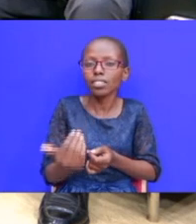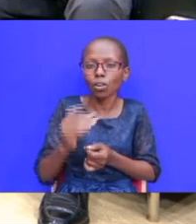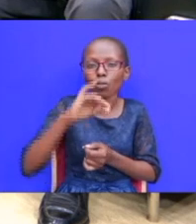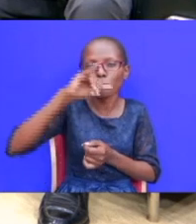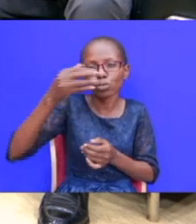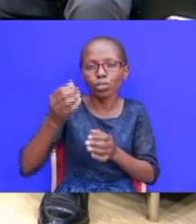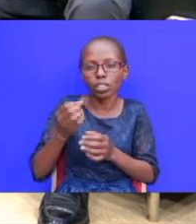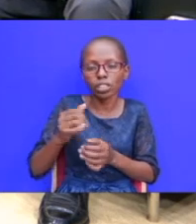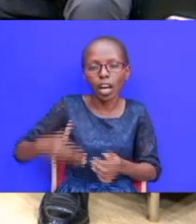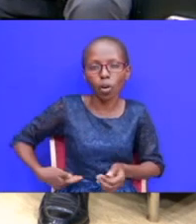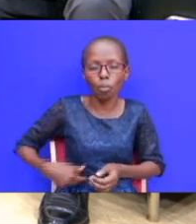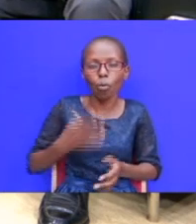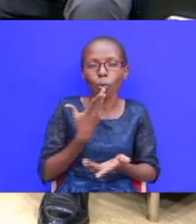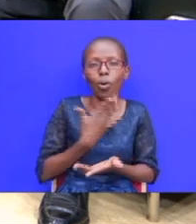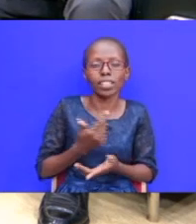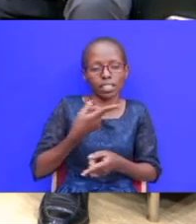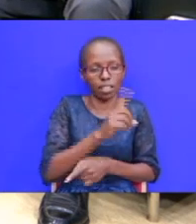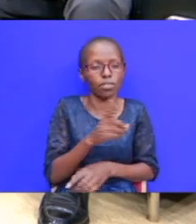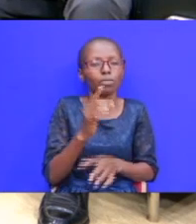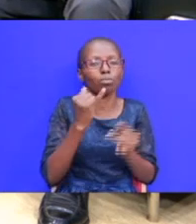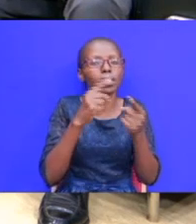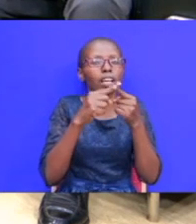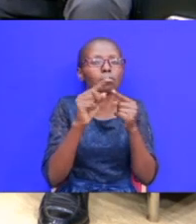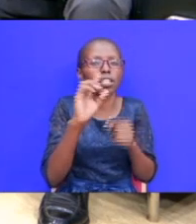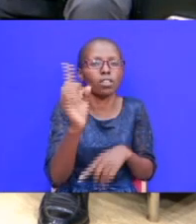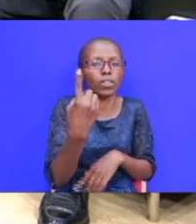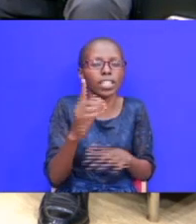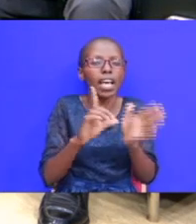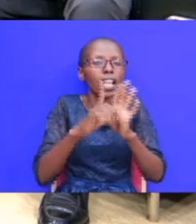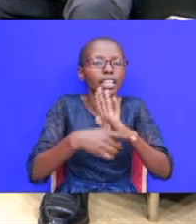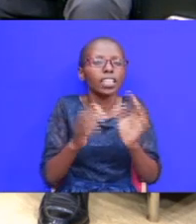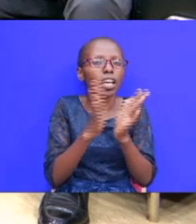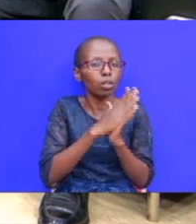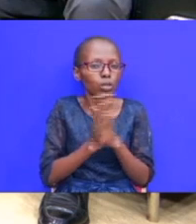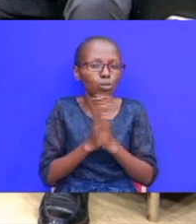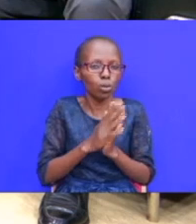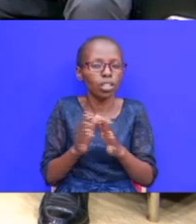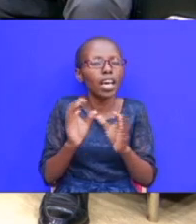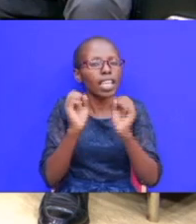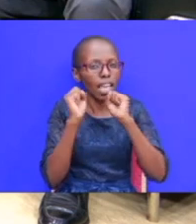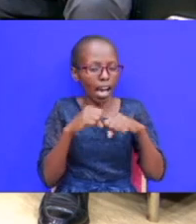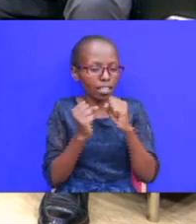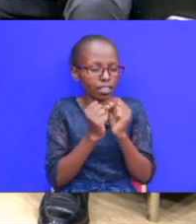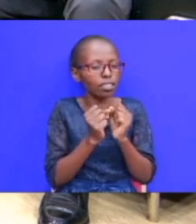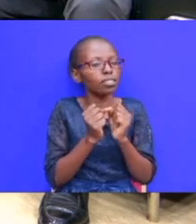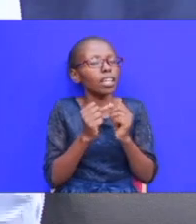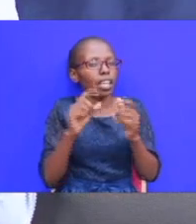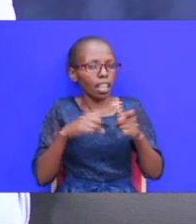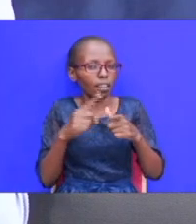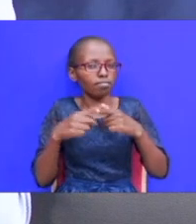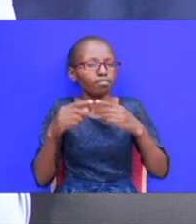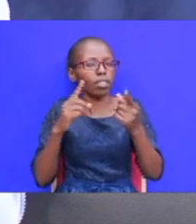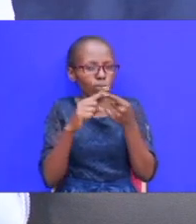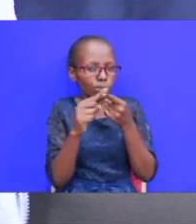yes so um it's interesting later on in the story they agreed to it they get circumcised i think after